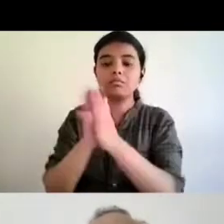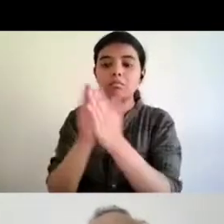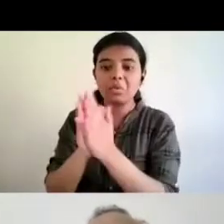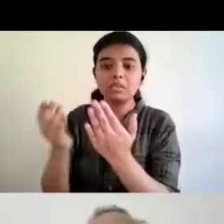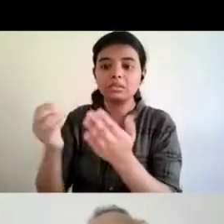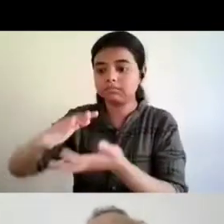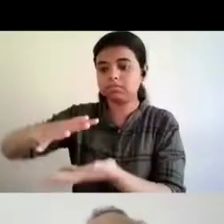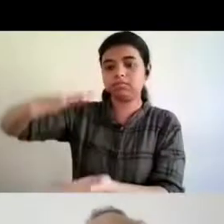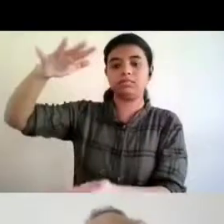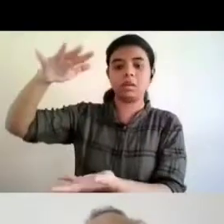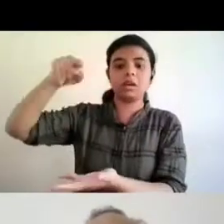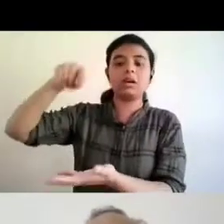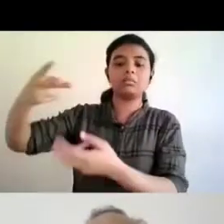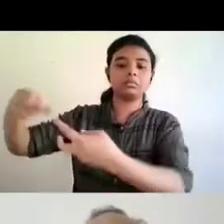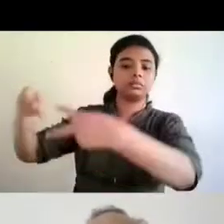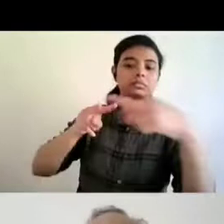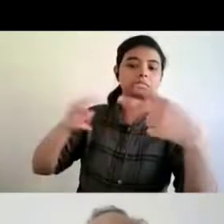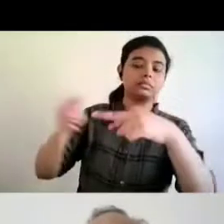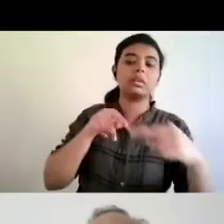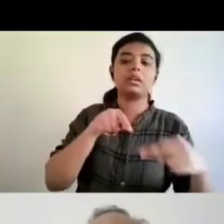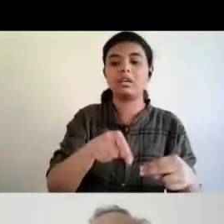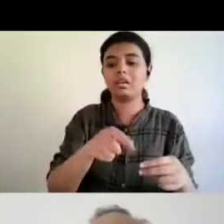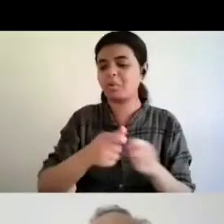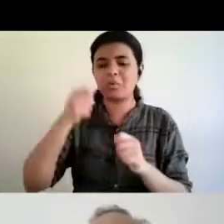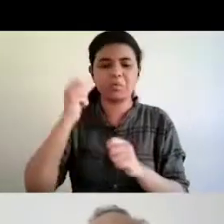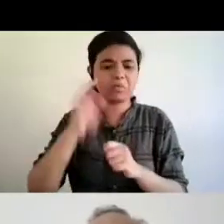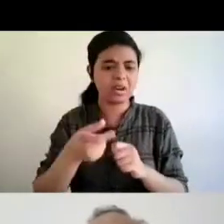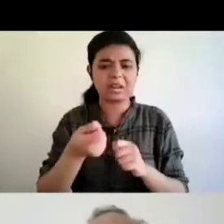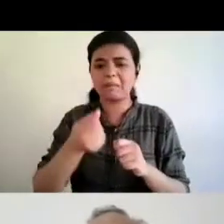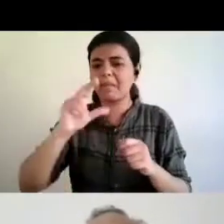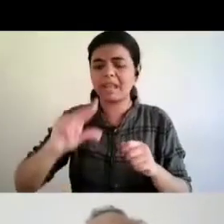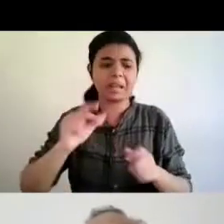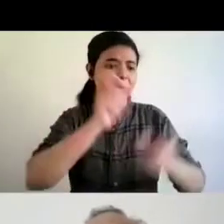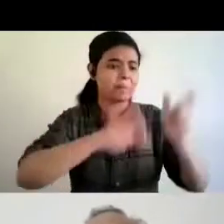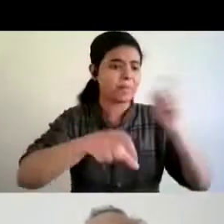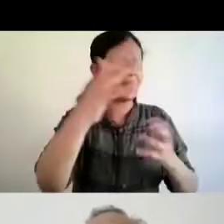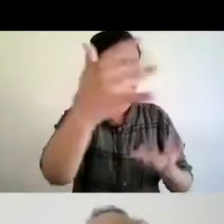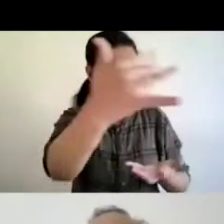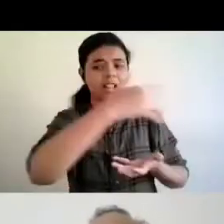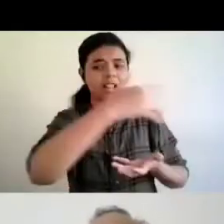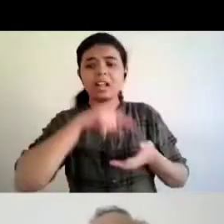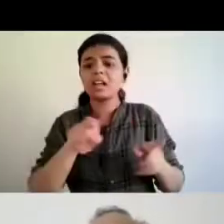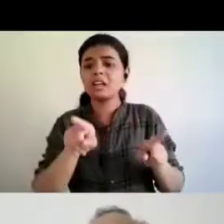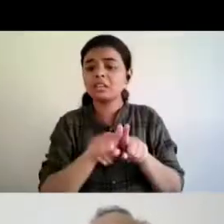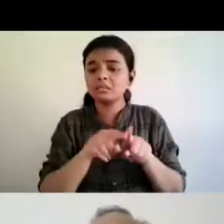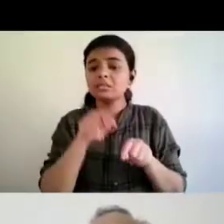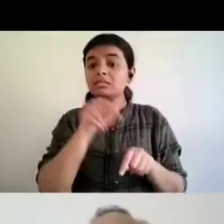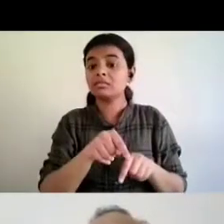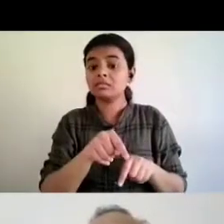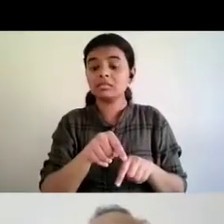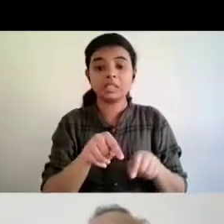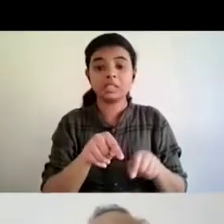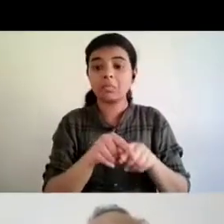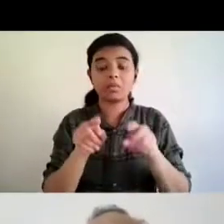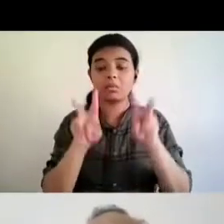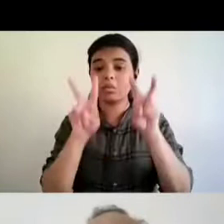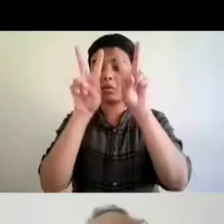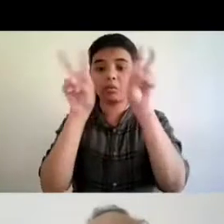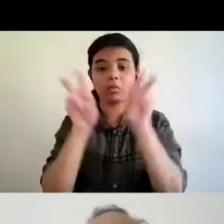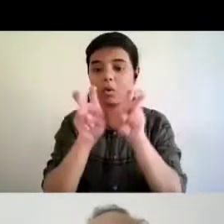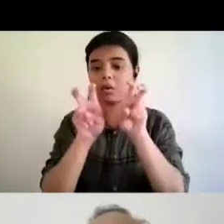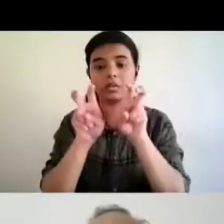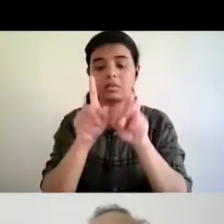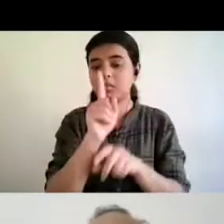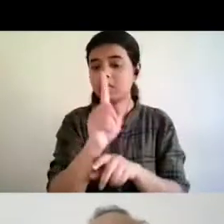all that funds and money and human resource went into just making that one title available all across